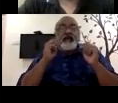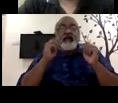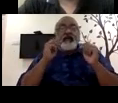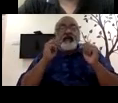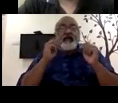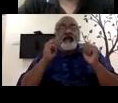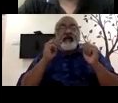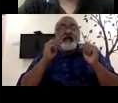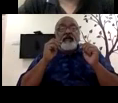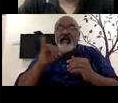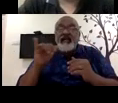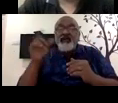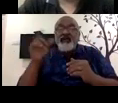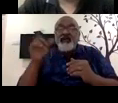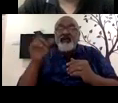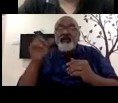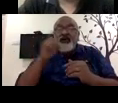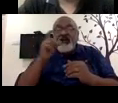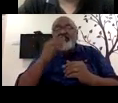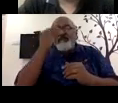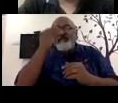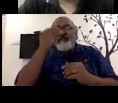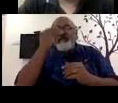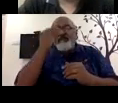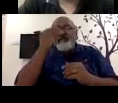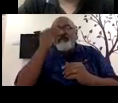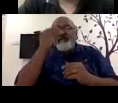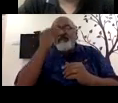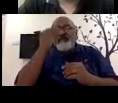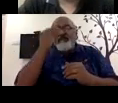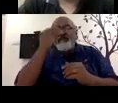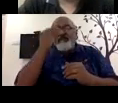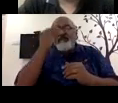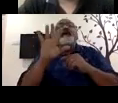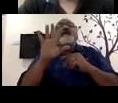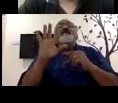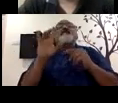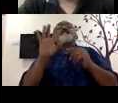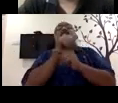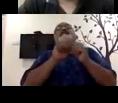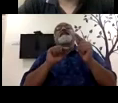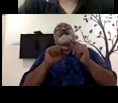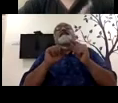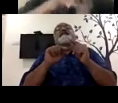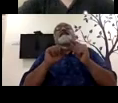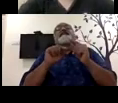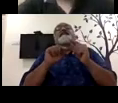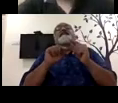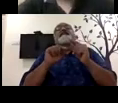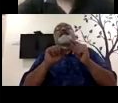8%. So, we are, we end up with only 5 to 10% actually having